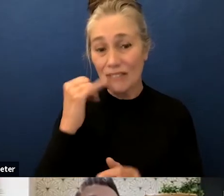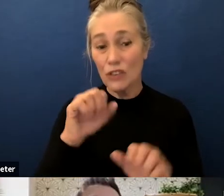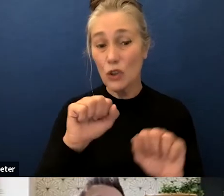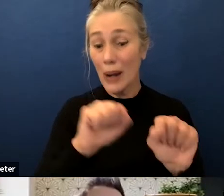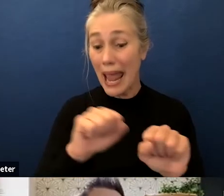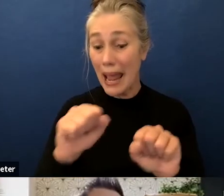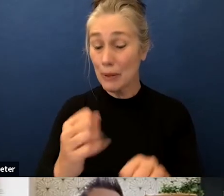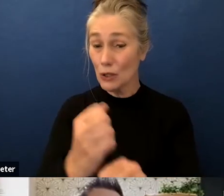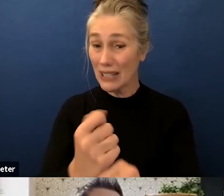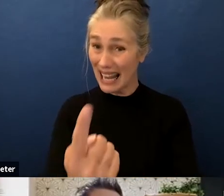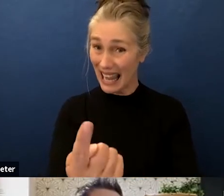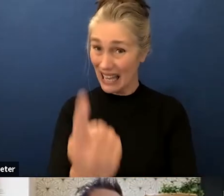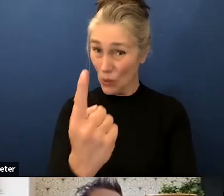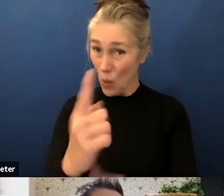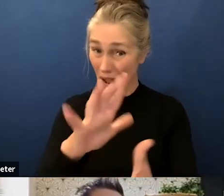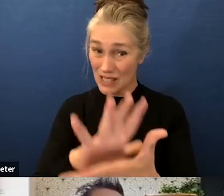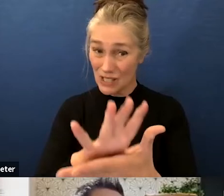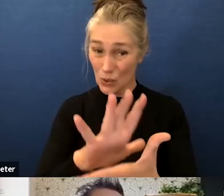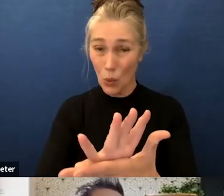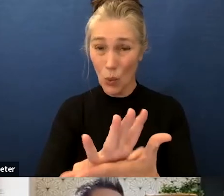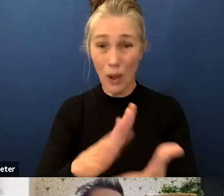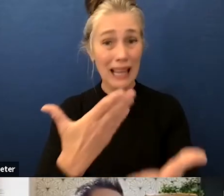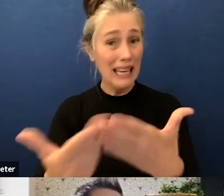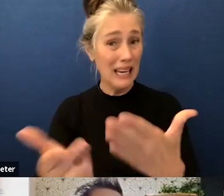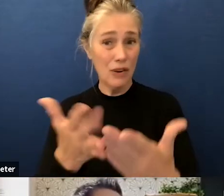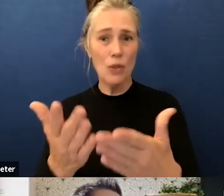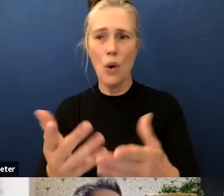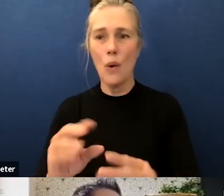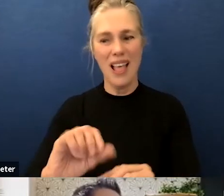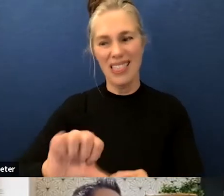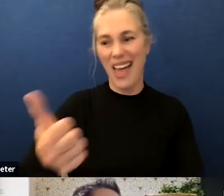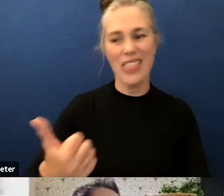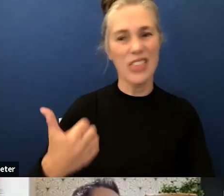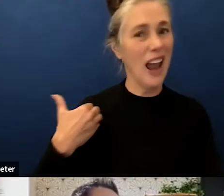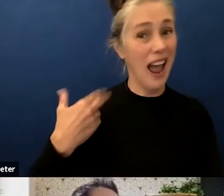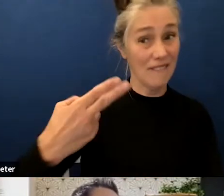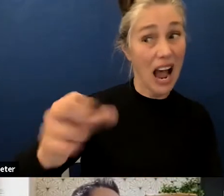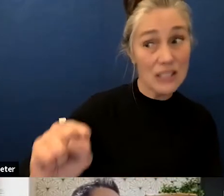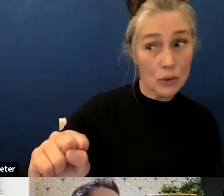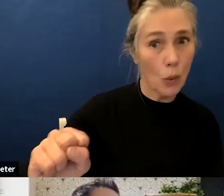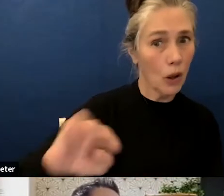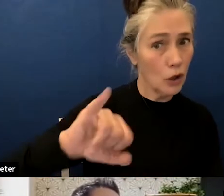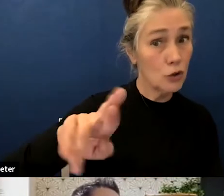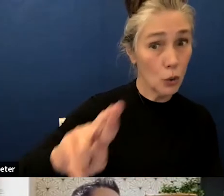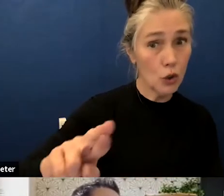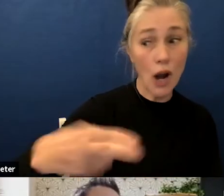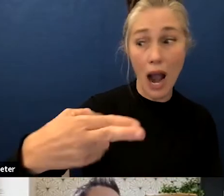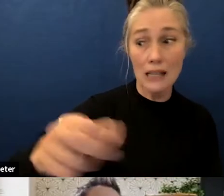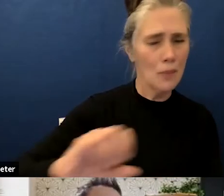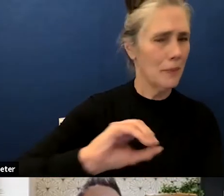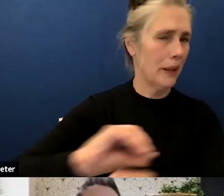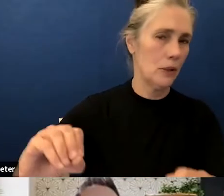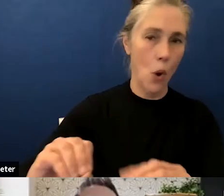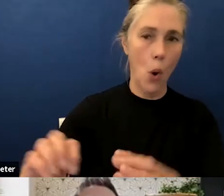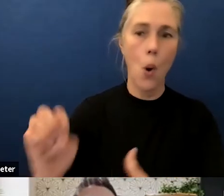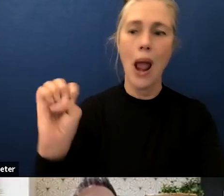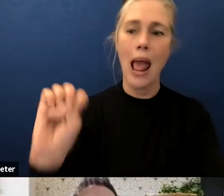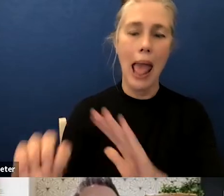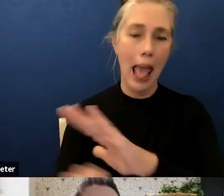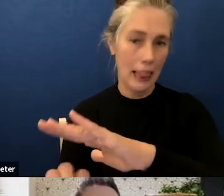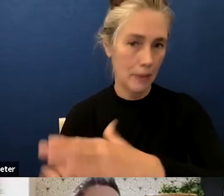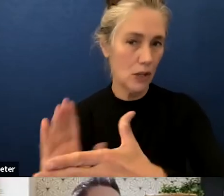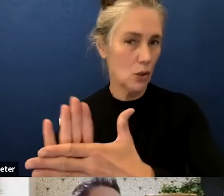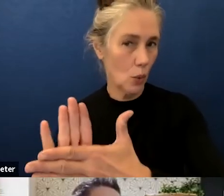least one school site although they weren't elementary schools in the other ones um but these ones are really built more for the